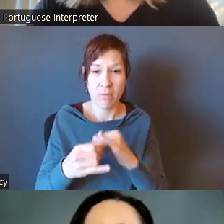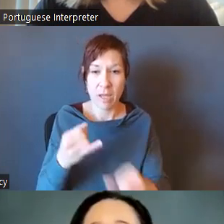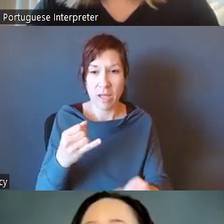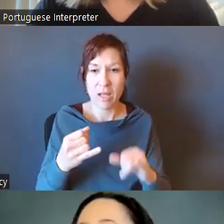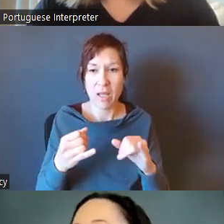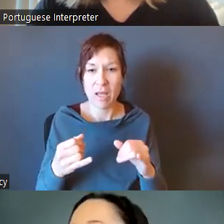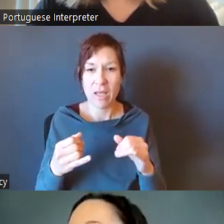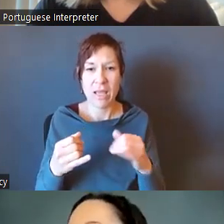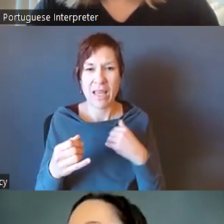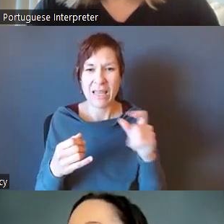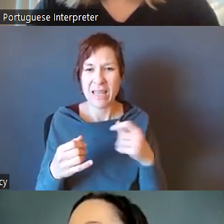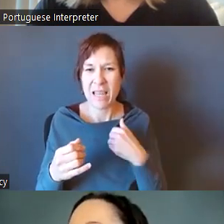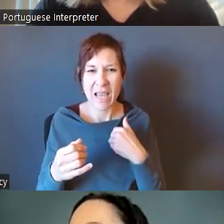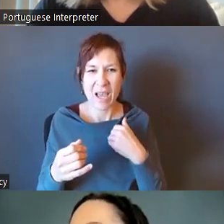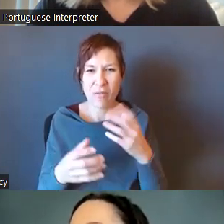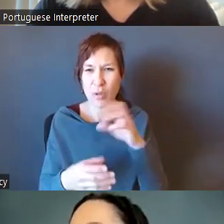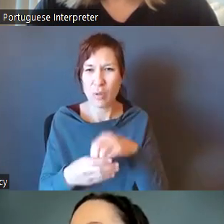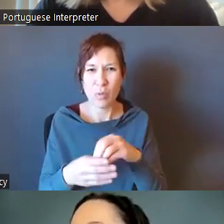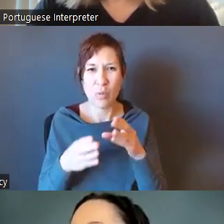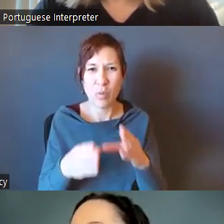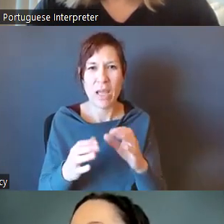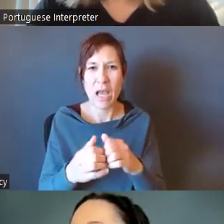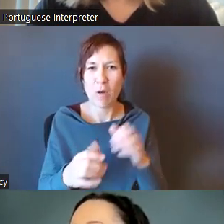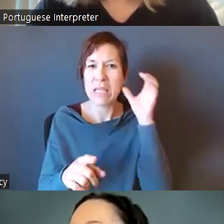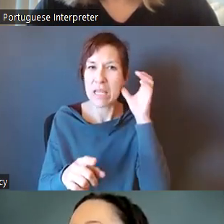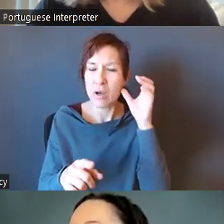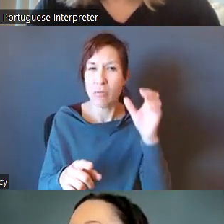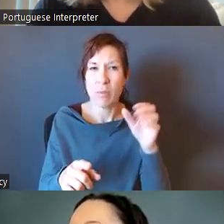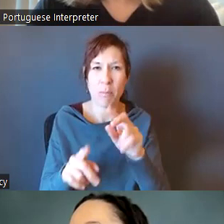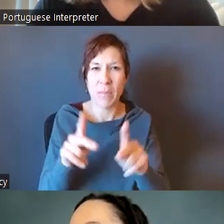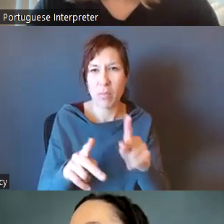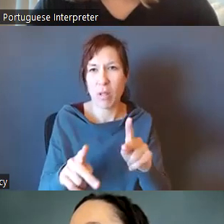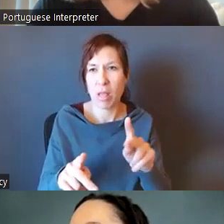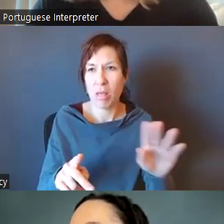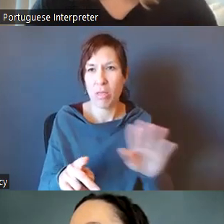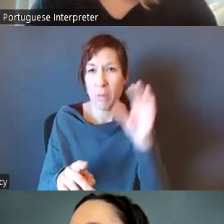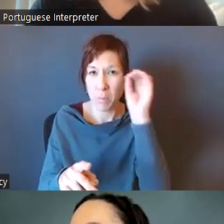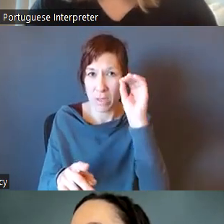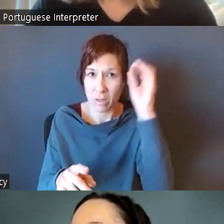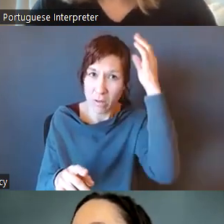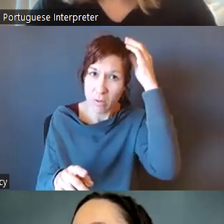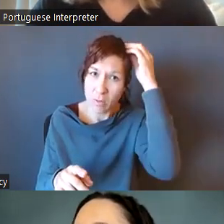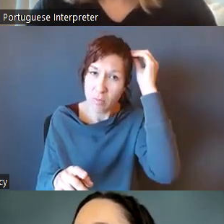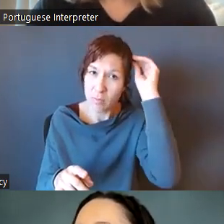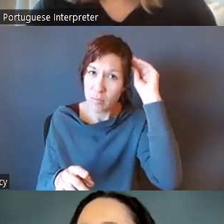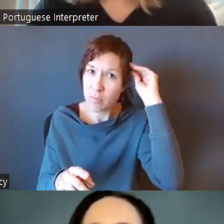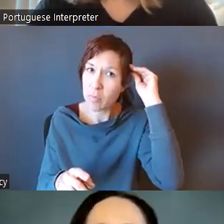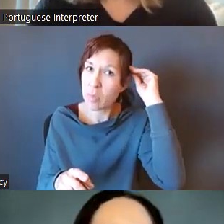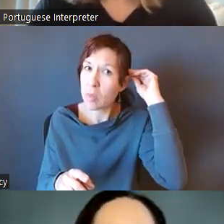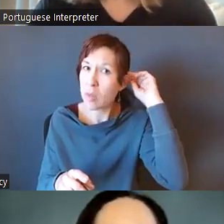from people. And then the other point